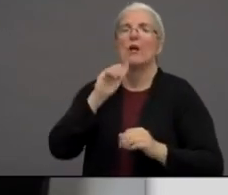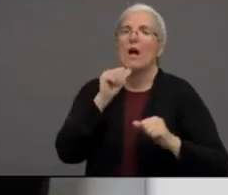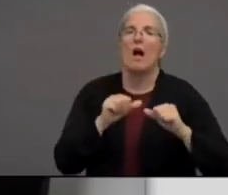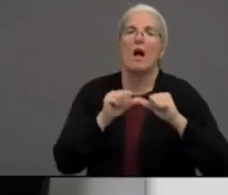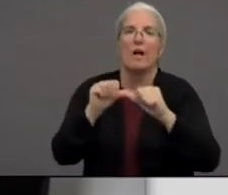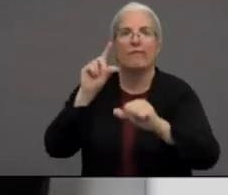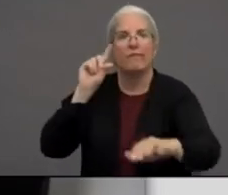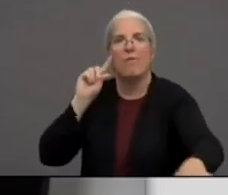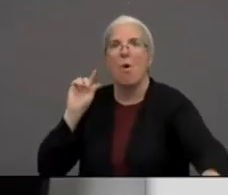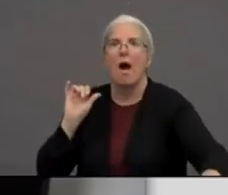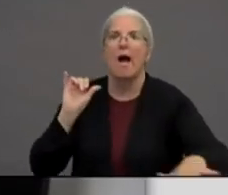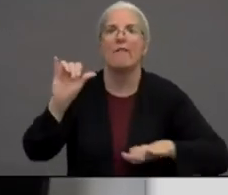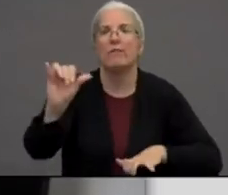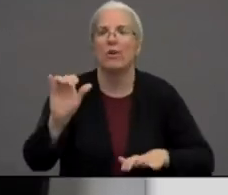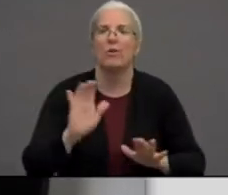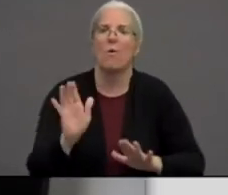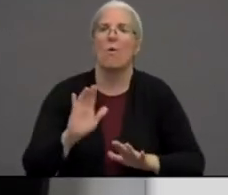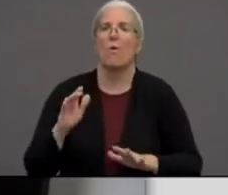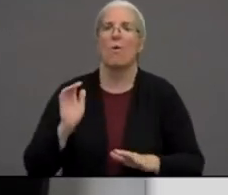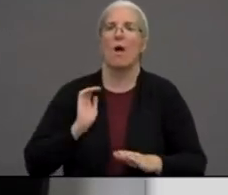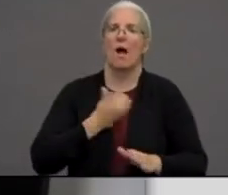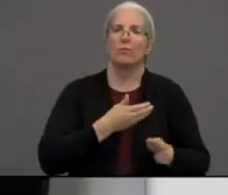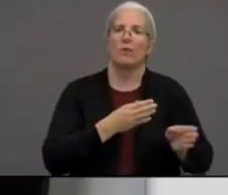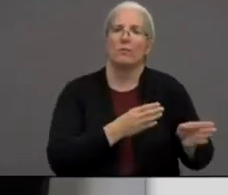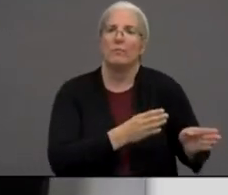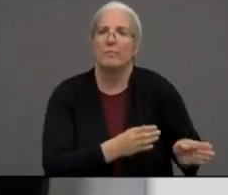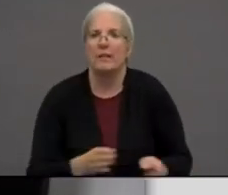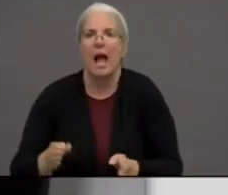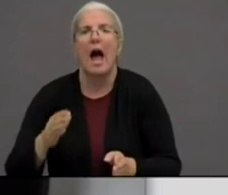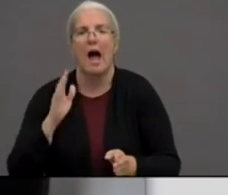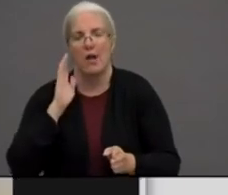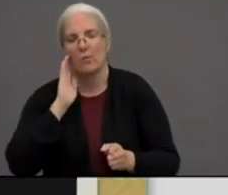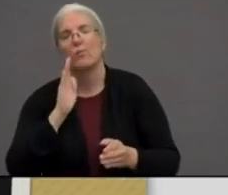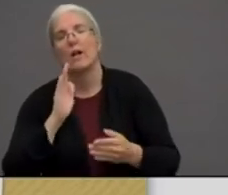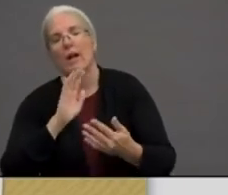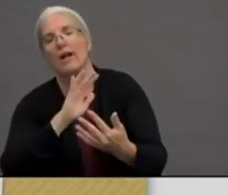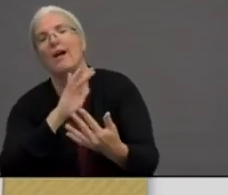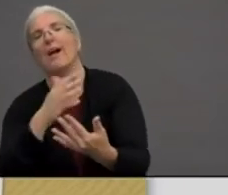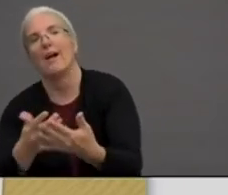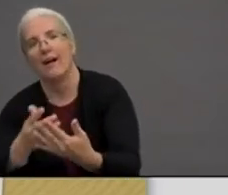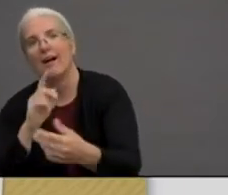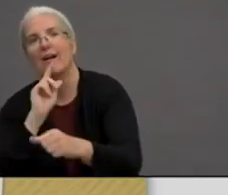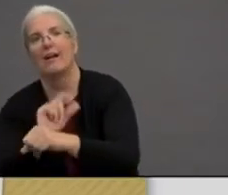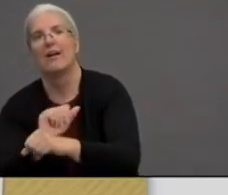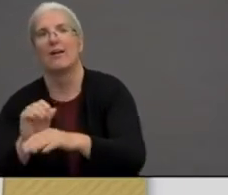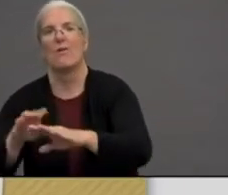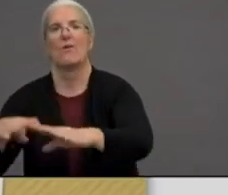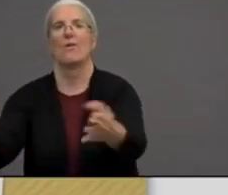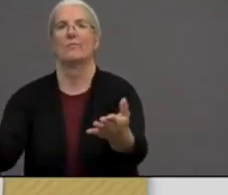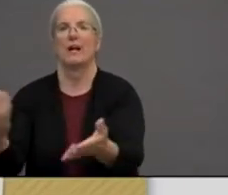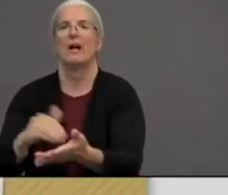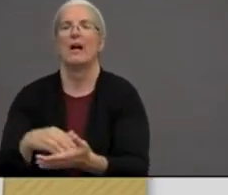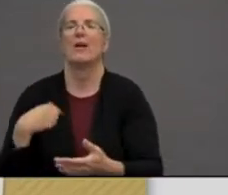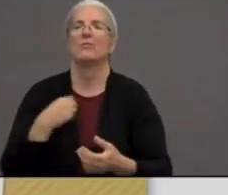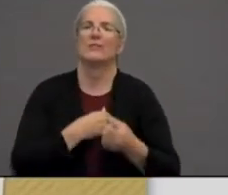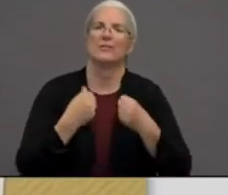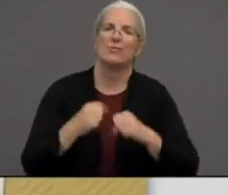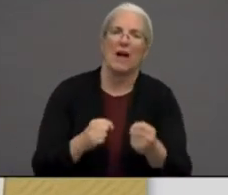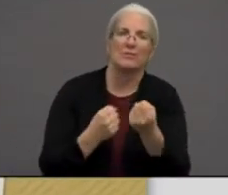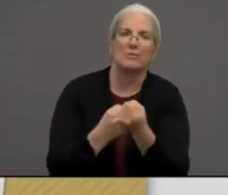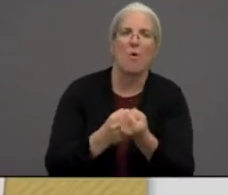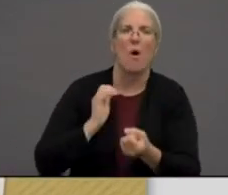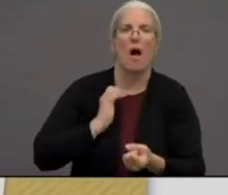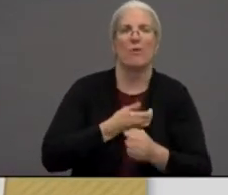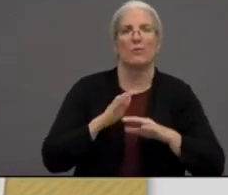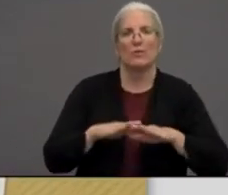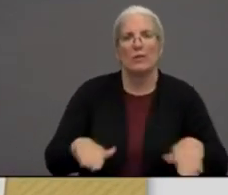as much as we can, we'll try to support his learning. You know, it's not the norm, but we have to